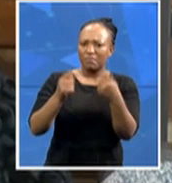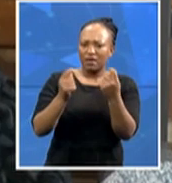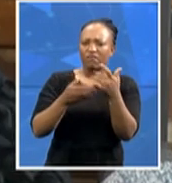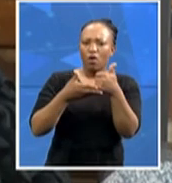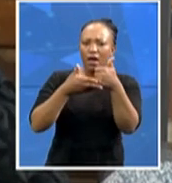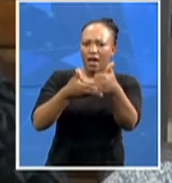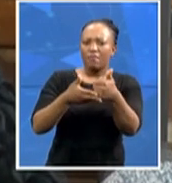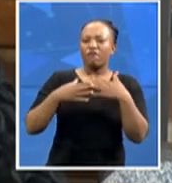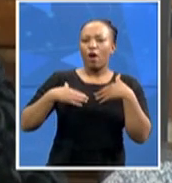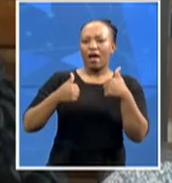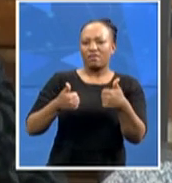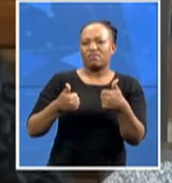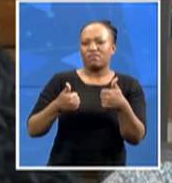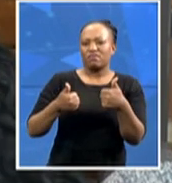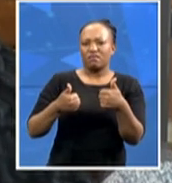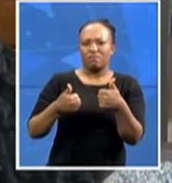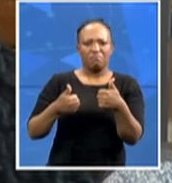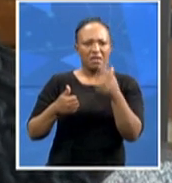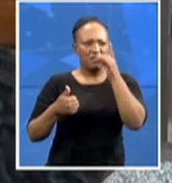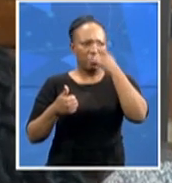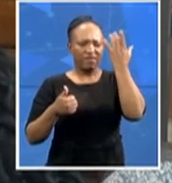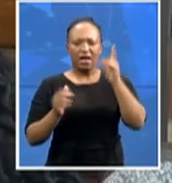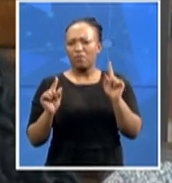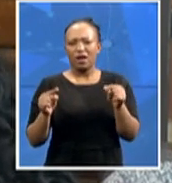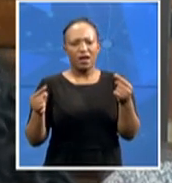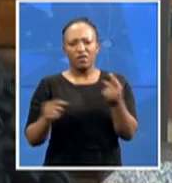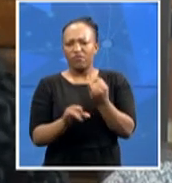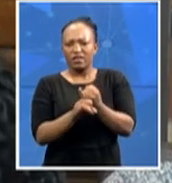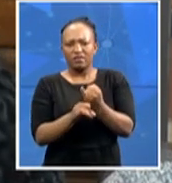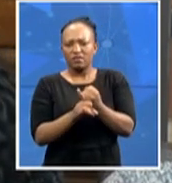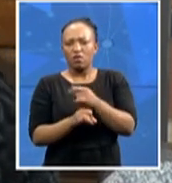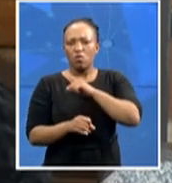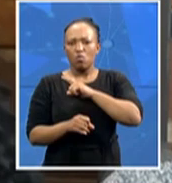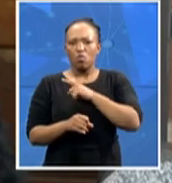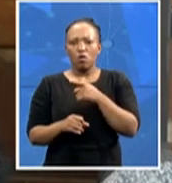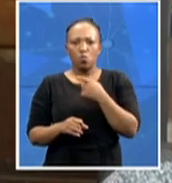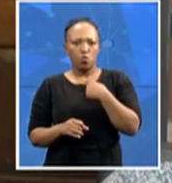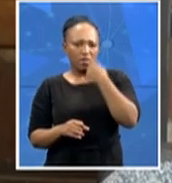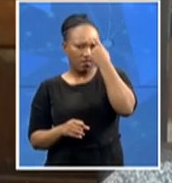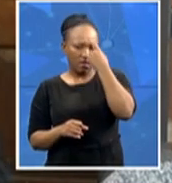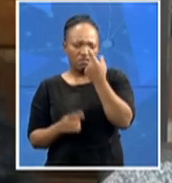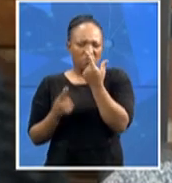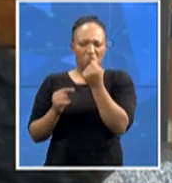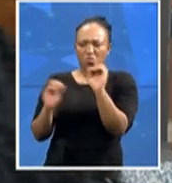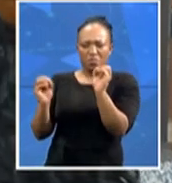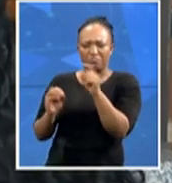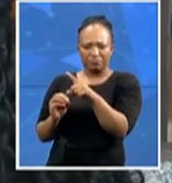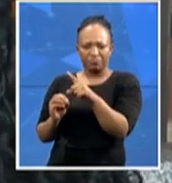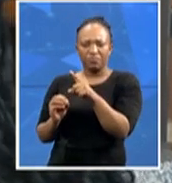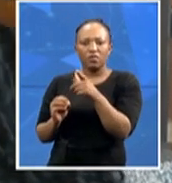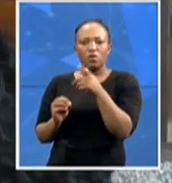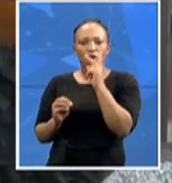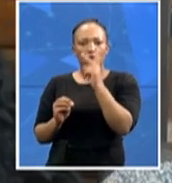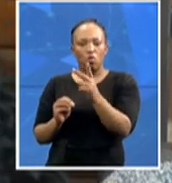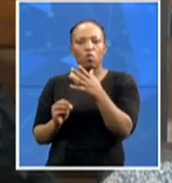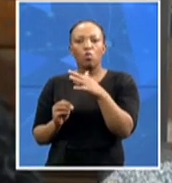on our institutions simply because we think that they do nothing. If you look at the spy tapes, it took over 10 years for the